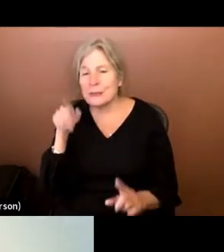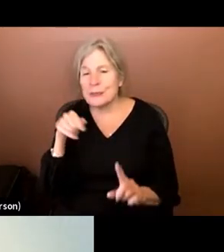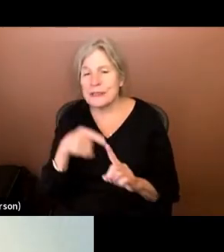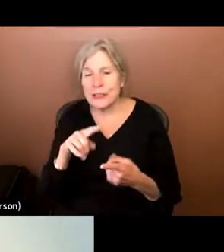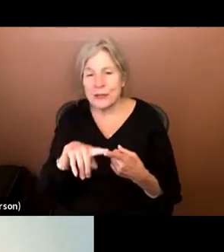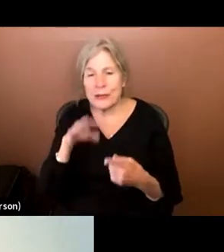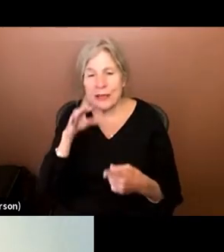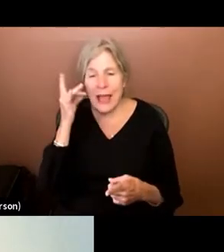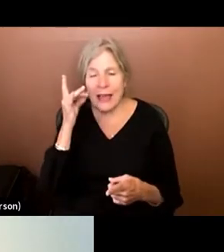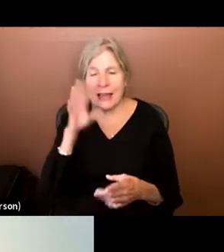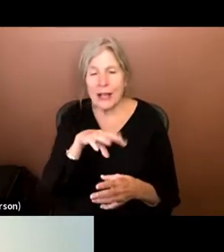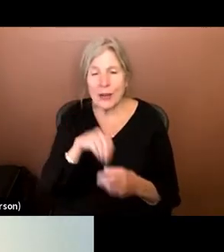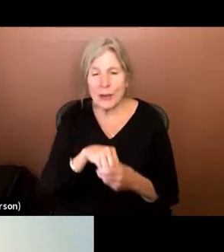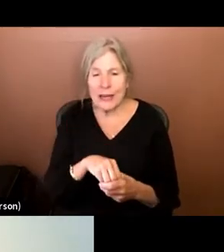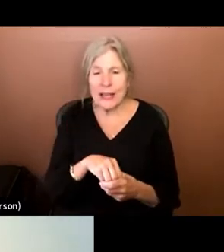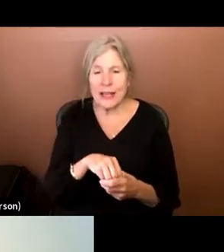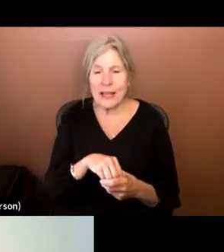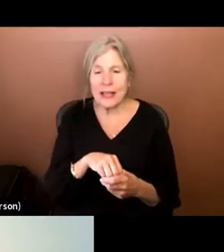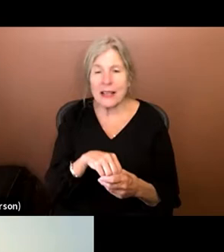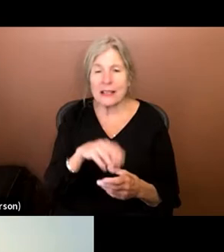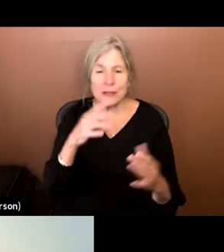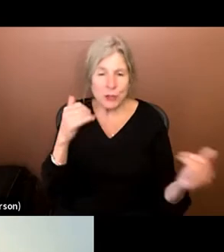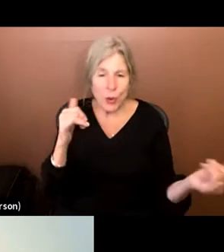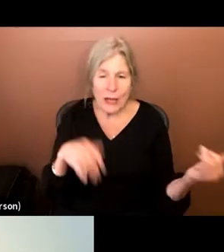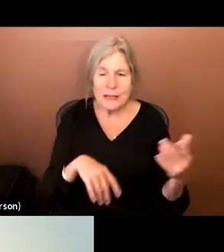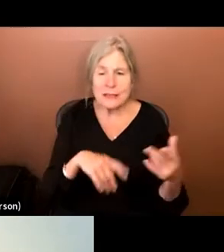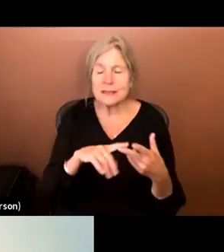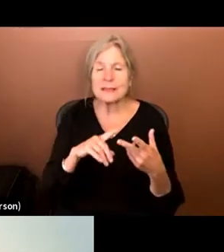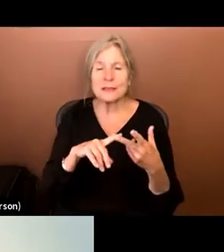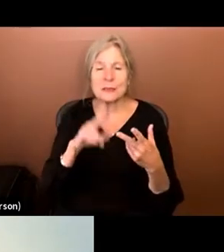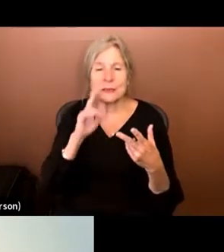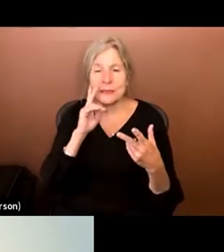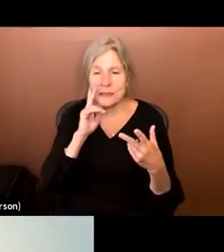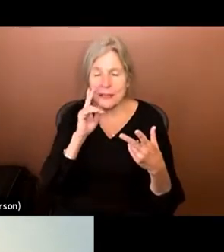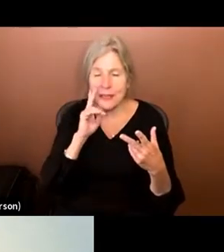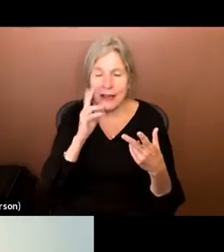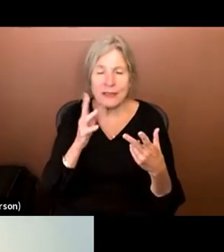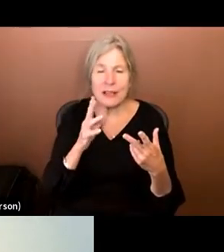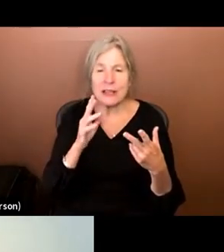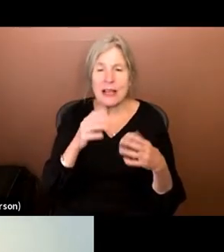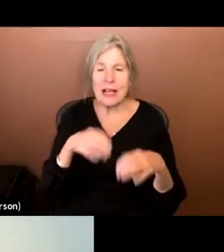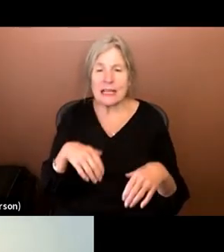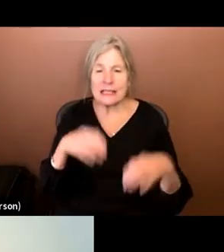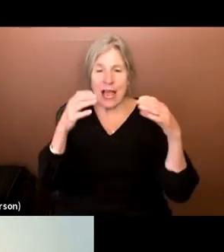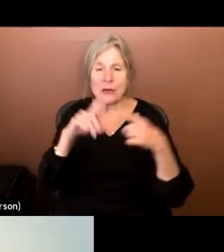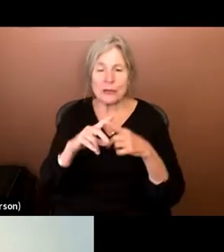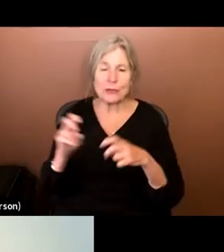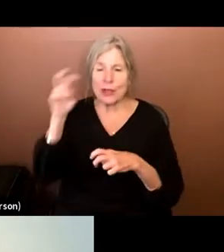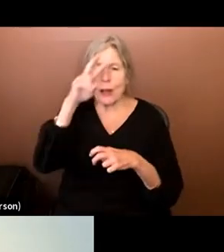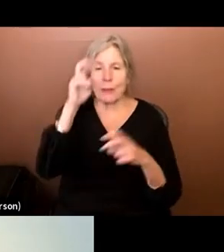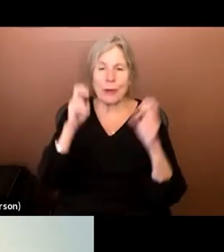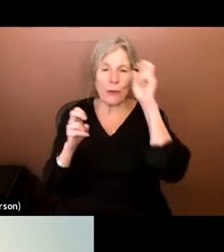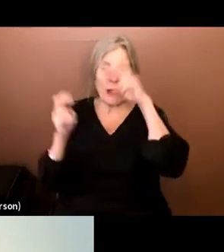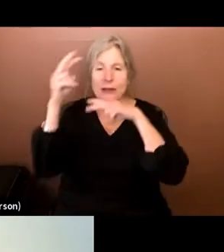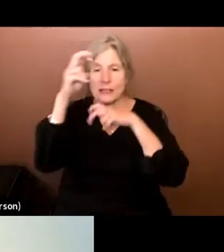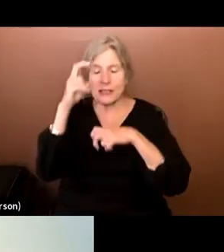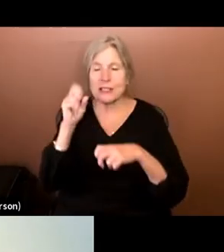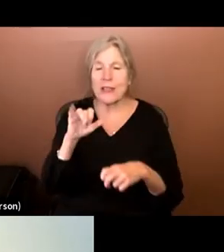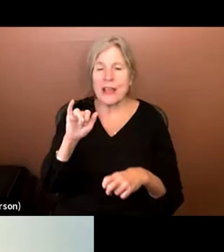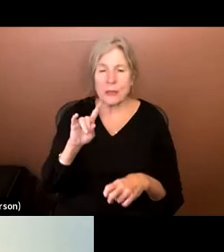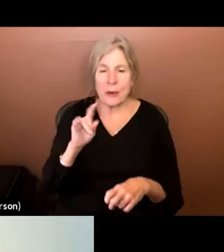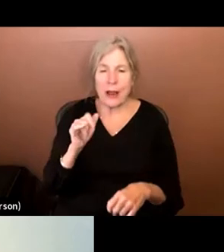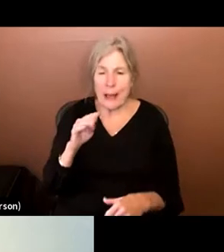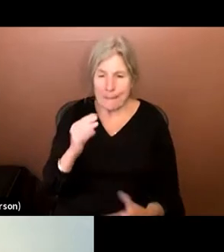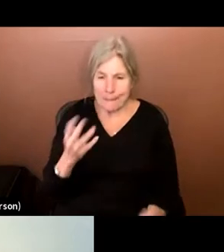including some toys and a kind of a tower for them to jump around on. So, that's what I am. And we're